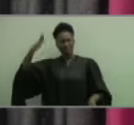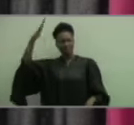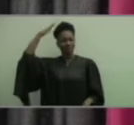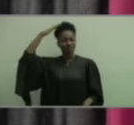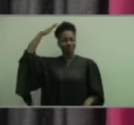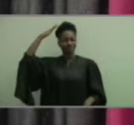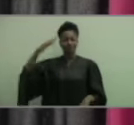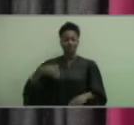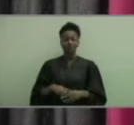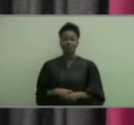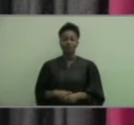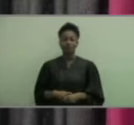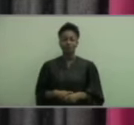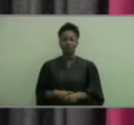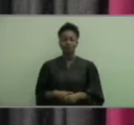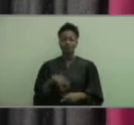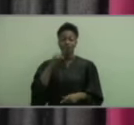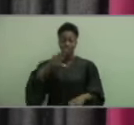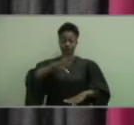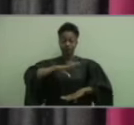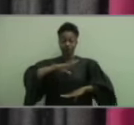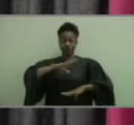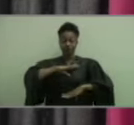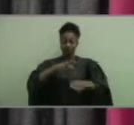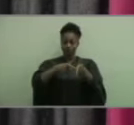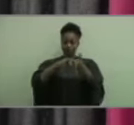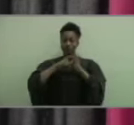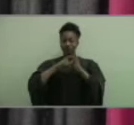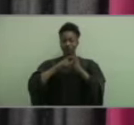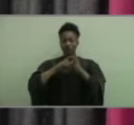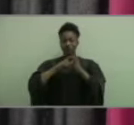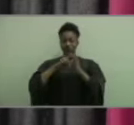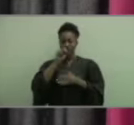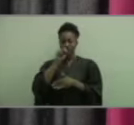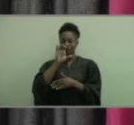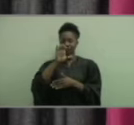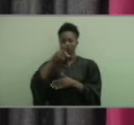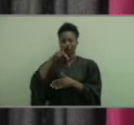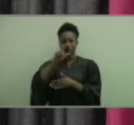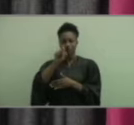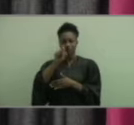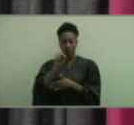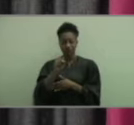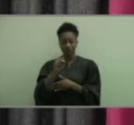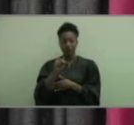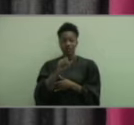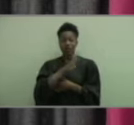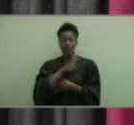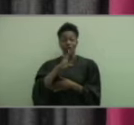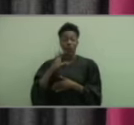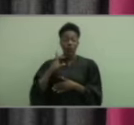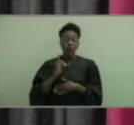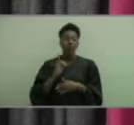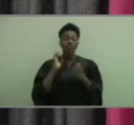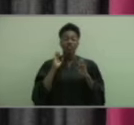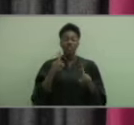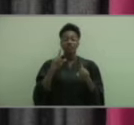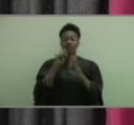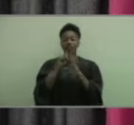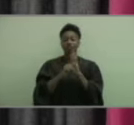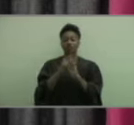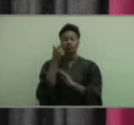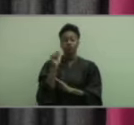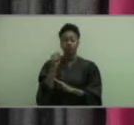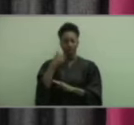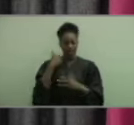Having met the requirements of the Savannah-Chatham County Board of Education and the Board of Education of the State of Georgia, I